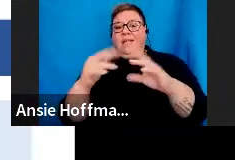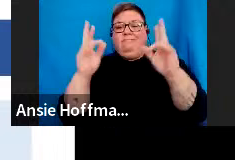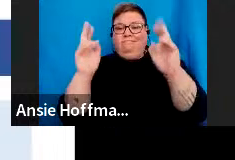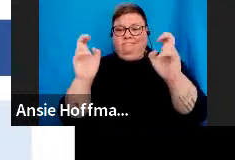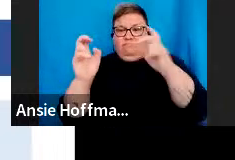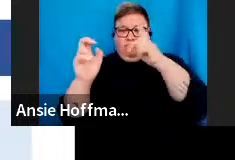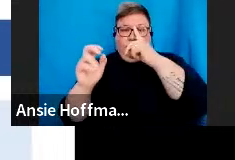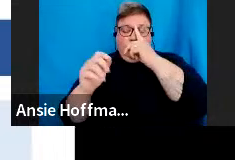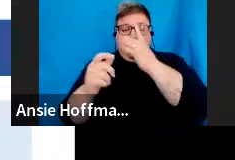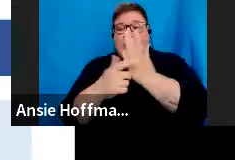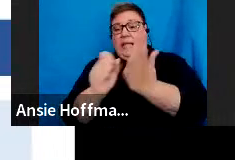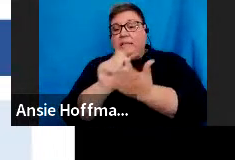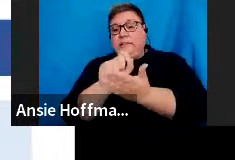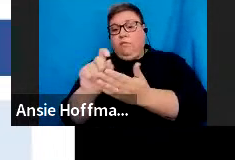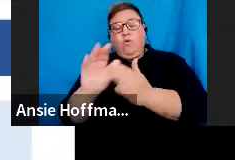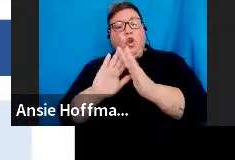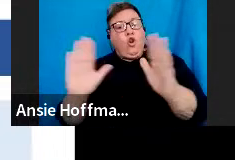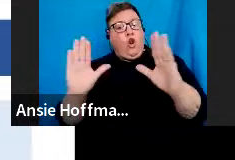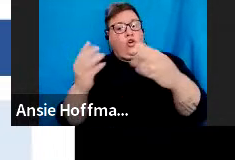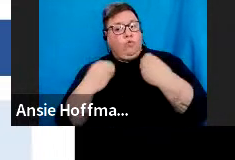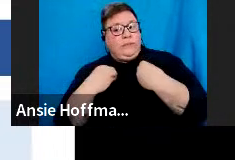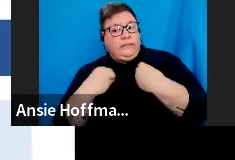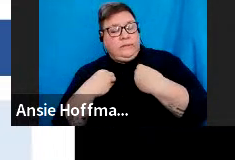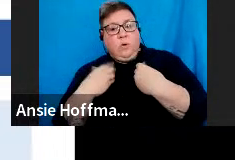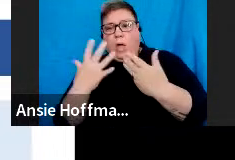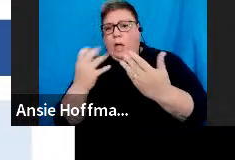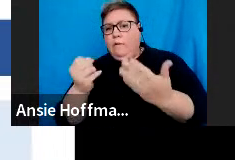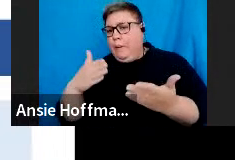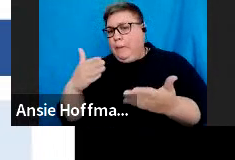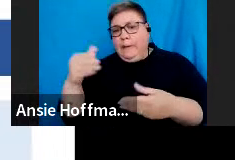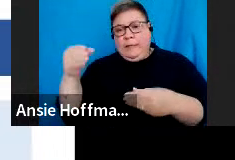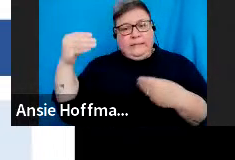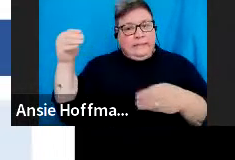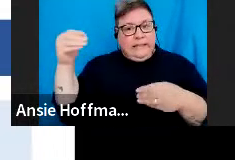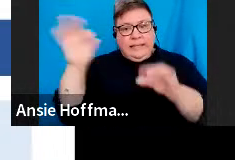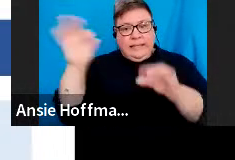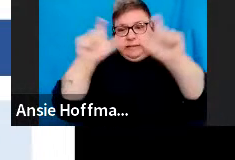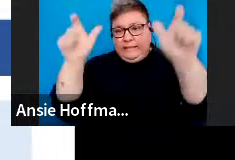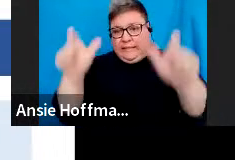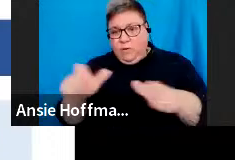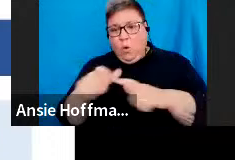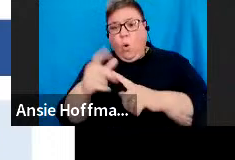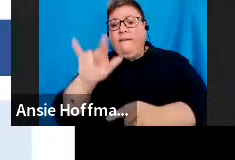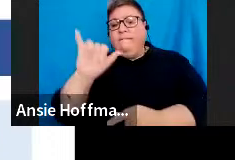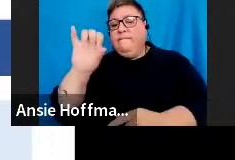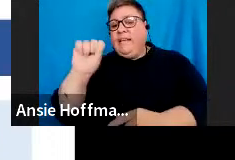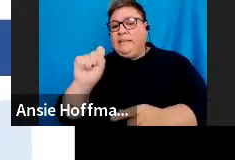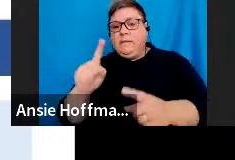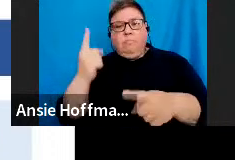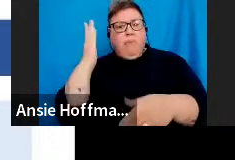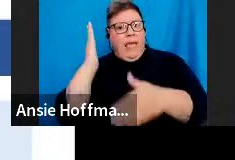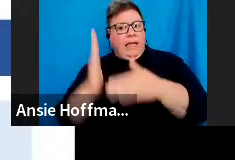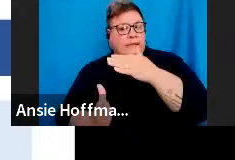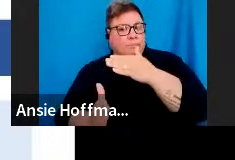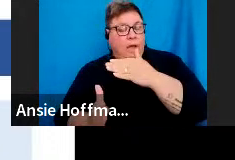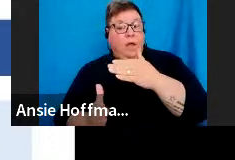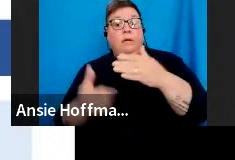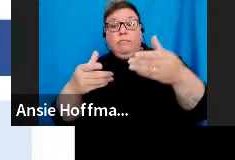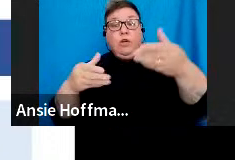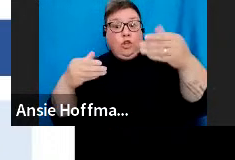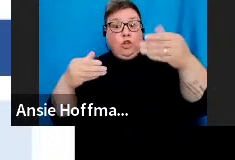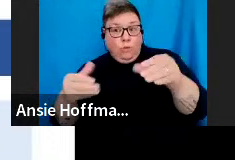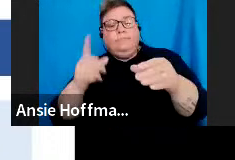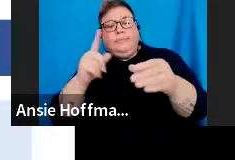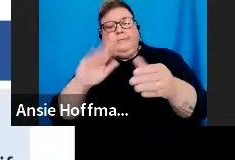directives for non-residents that require a certificate of residence or a visa expiry. So, remember, then the documentation would have to be